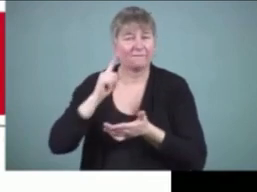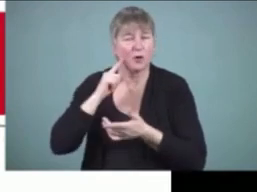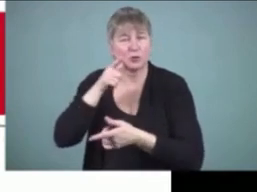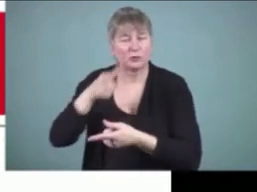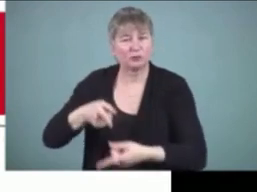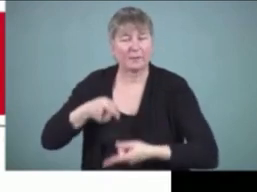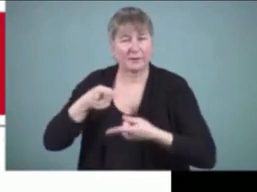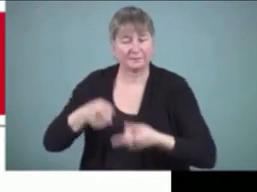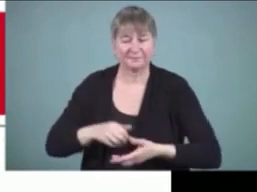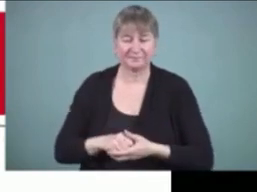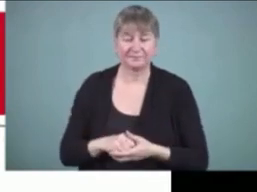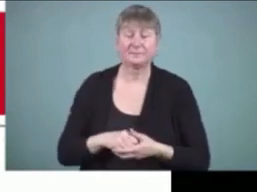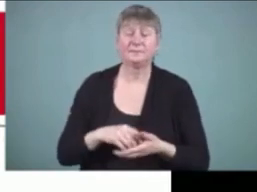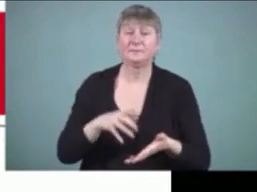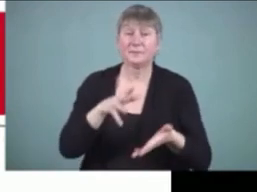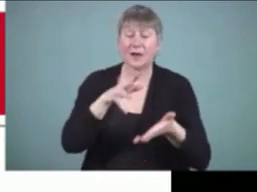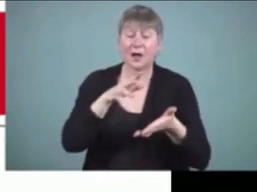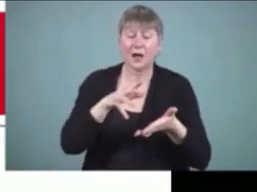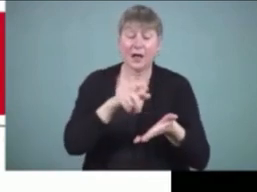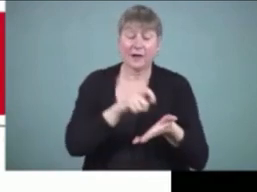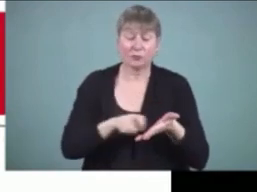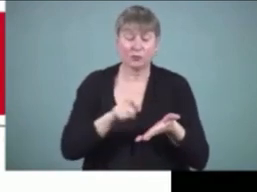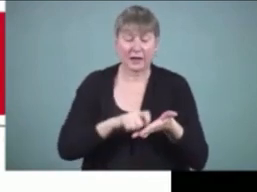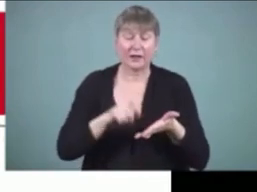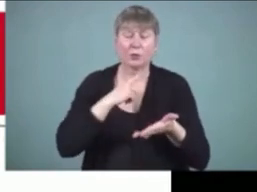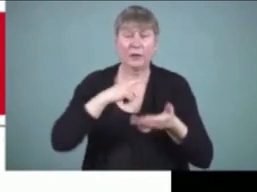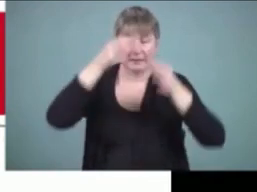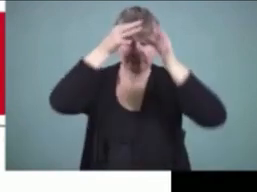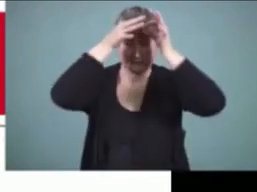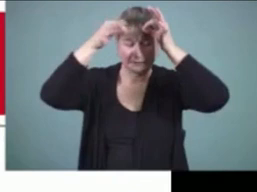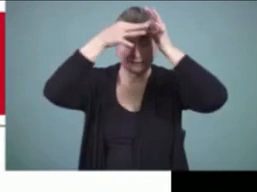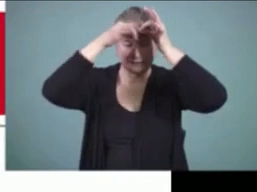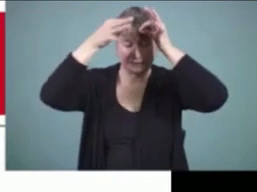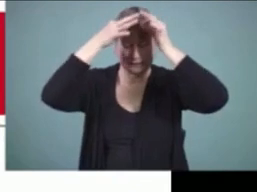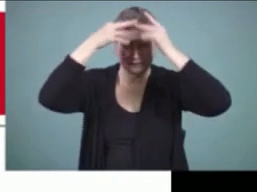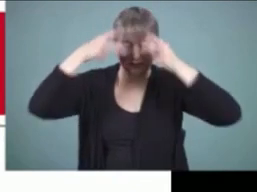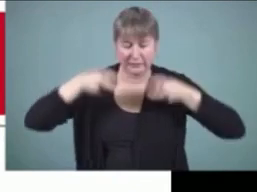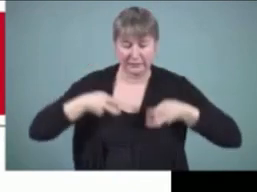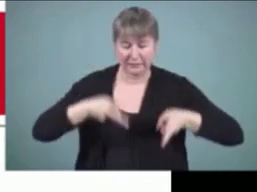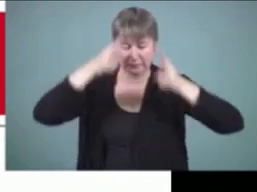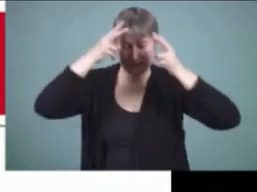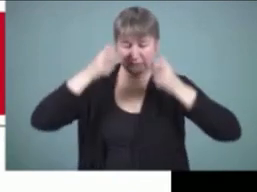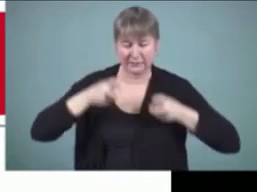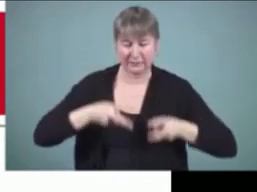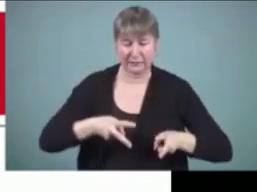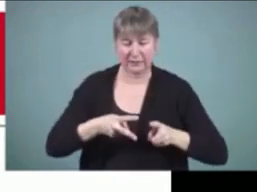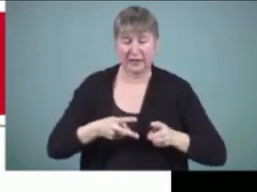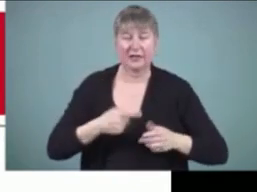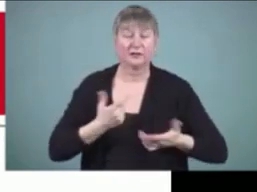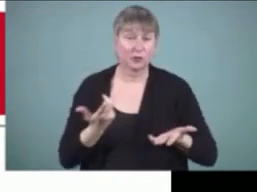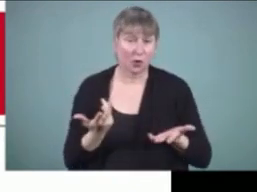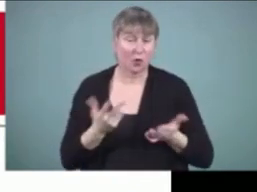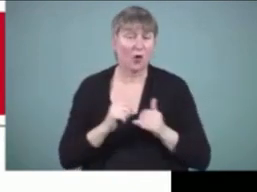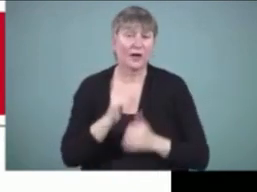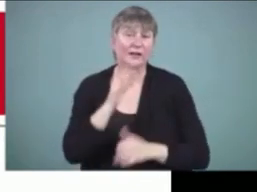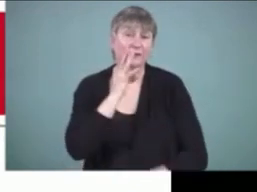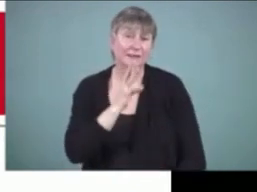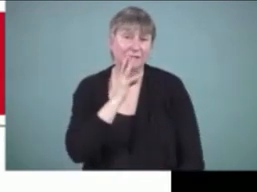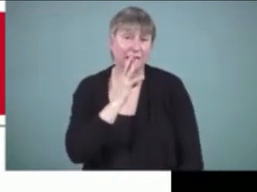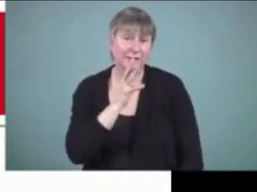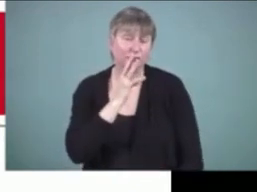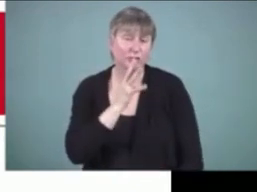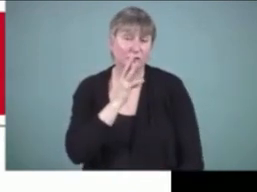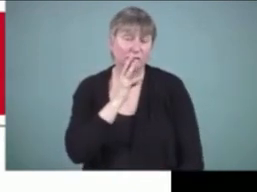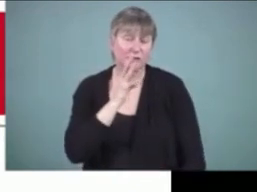you do think about writing as dictating to yourself one way to get there is to use dictation as a